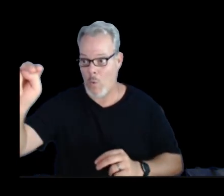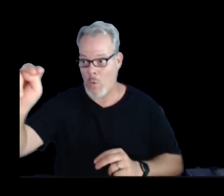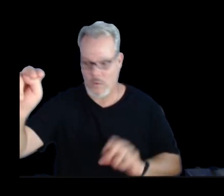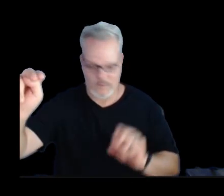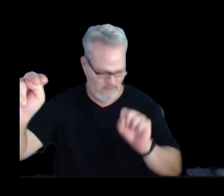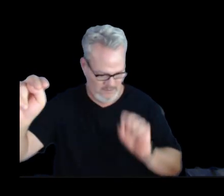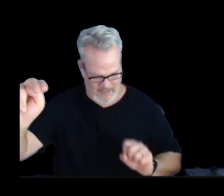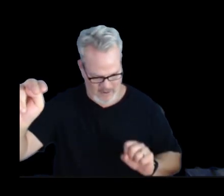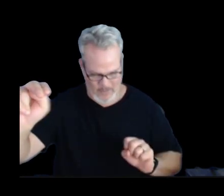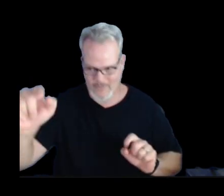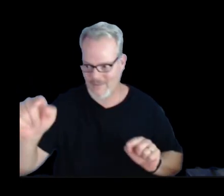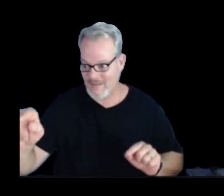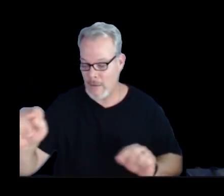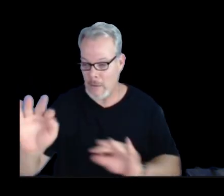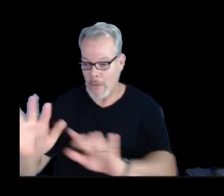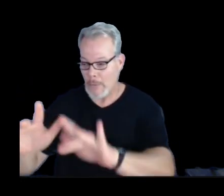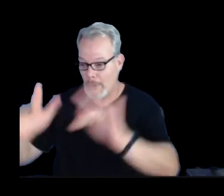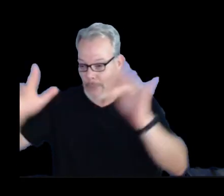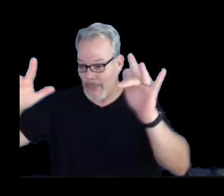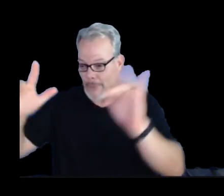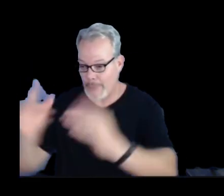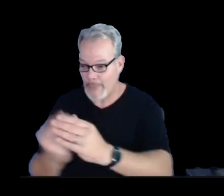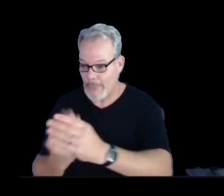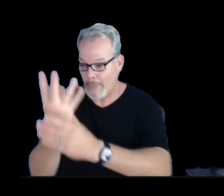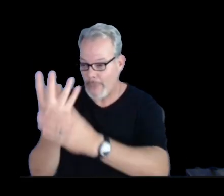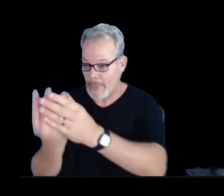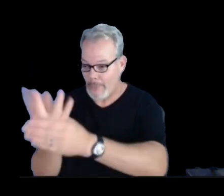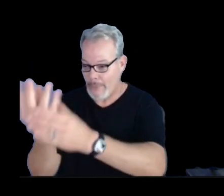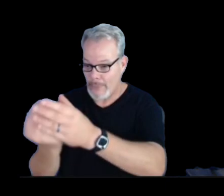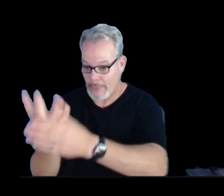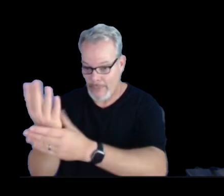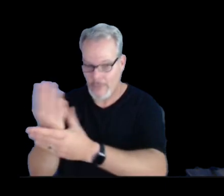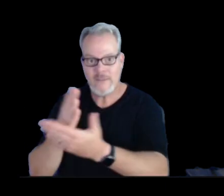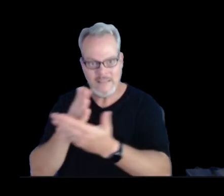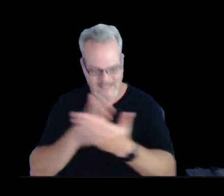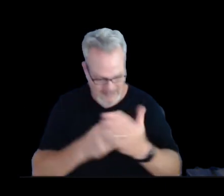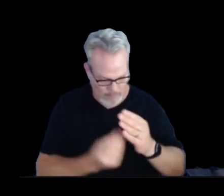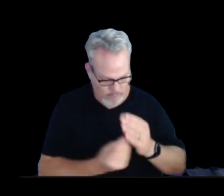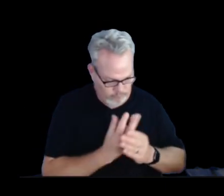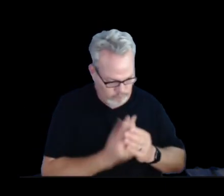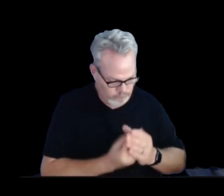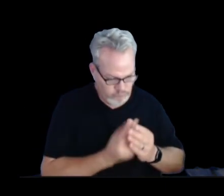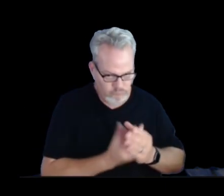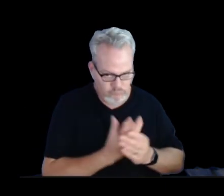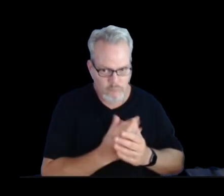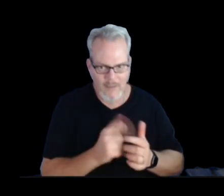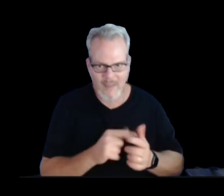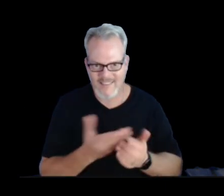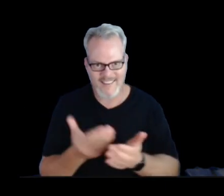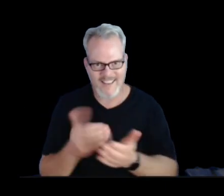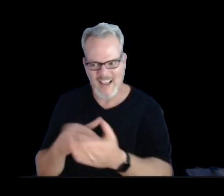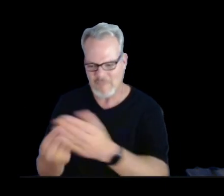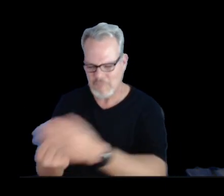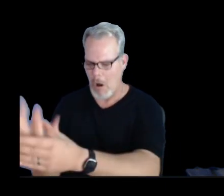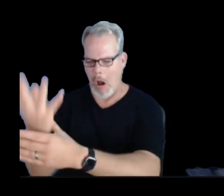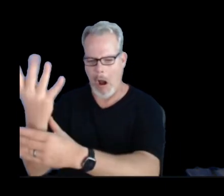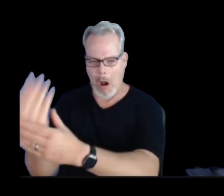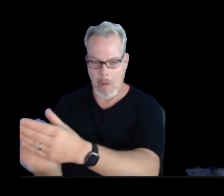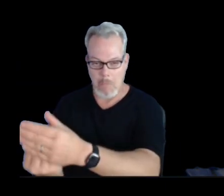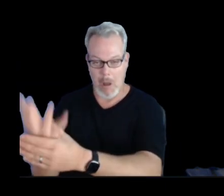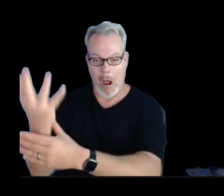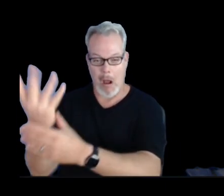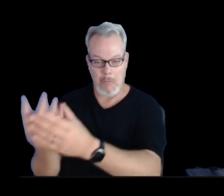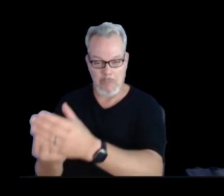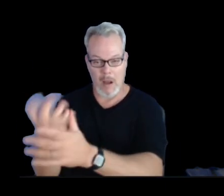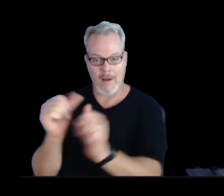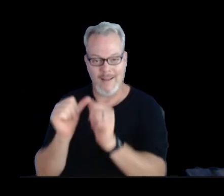with glow in between, some activity from the south vent, and then the main fountain phase coming in, lasting